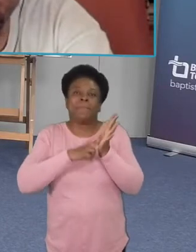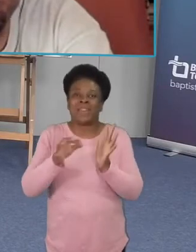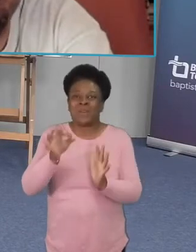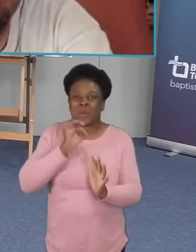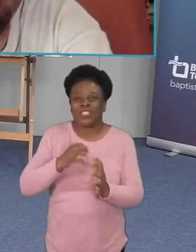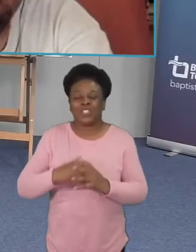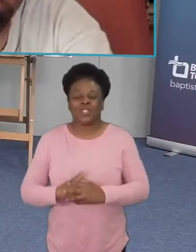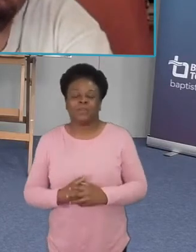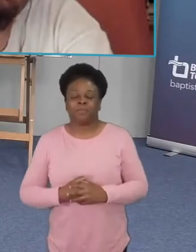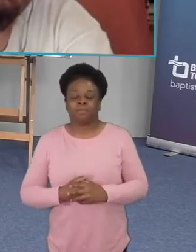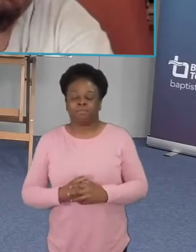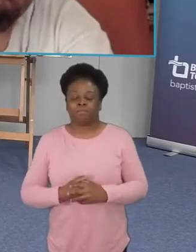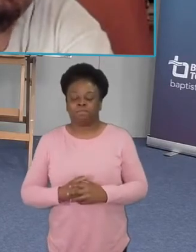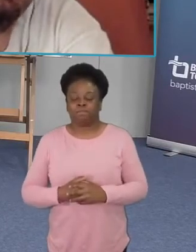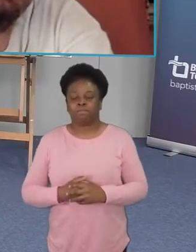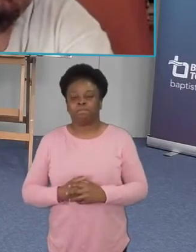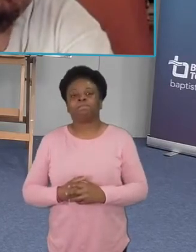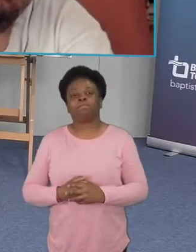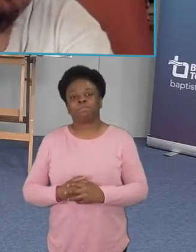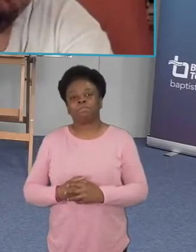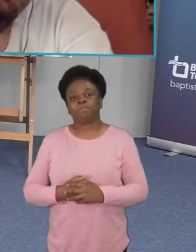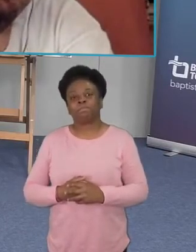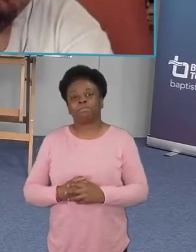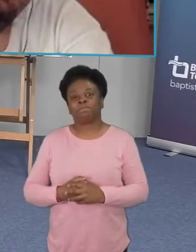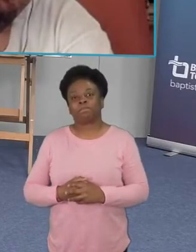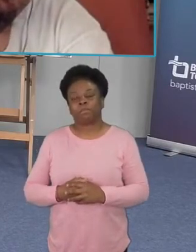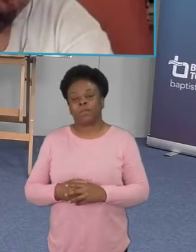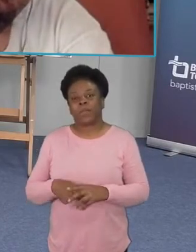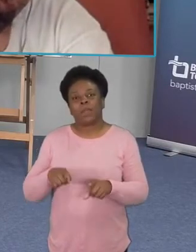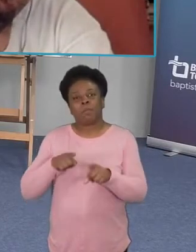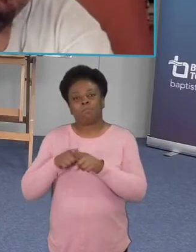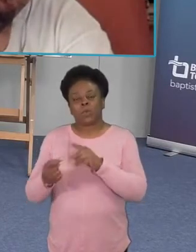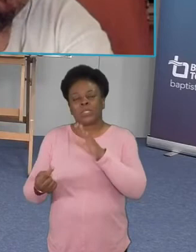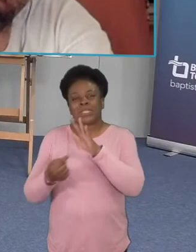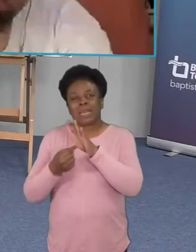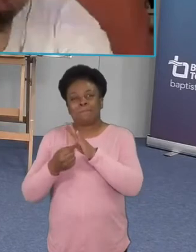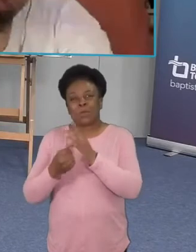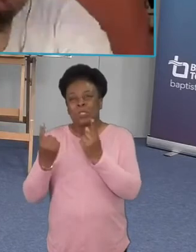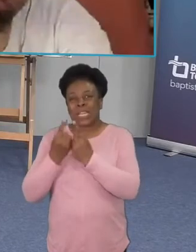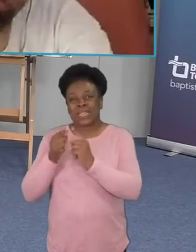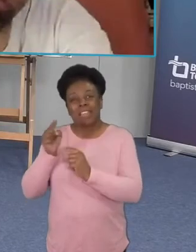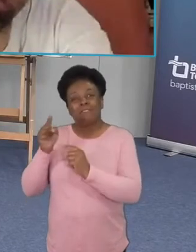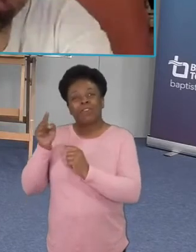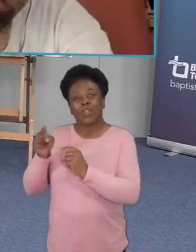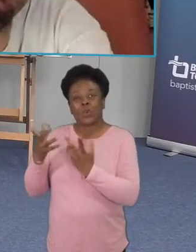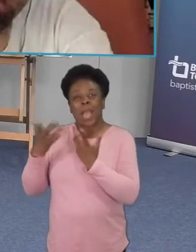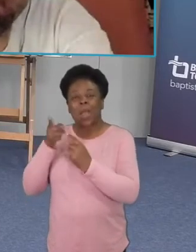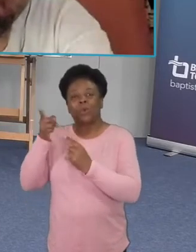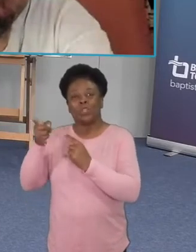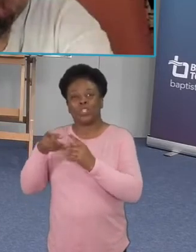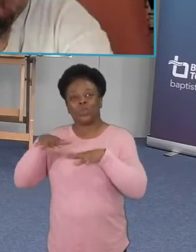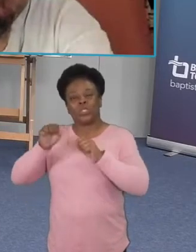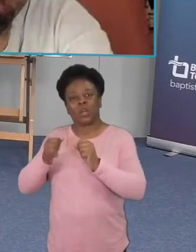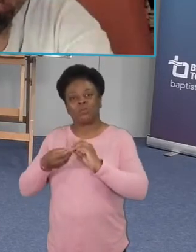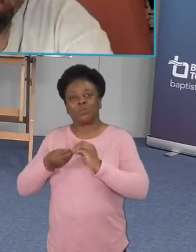asking what's been the most important thing for you in creating intentional and faith-centered community